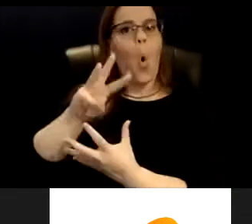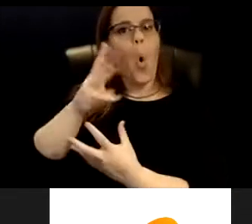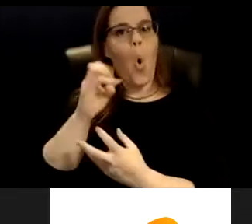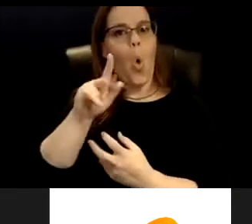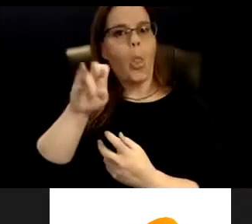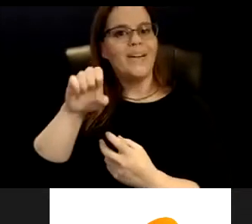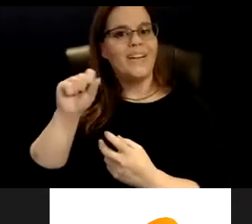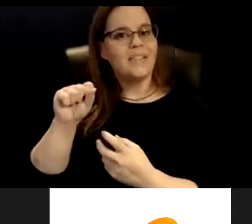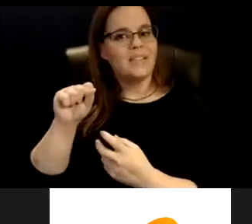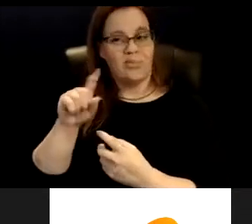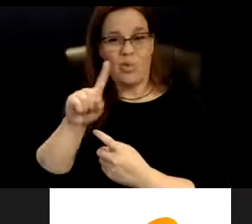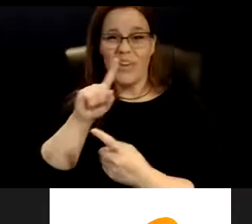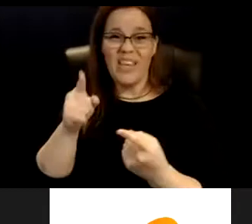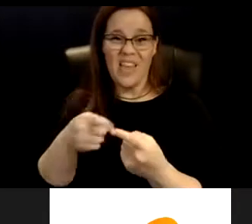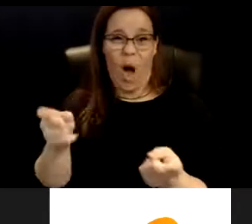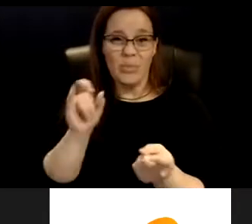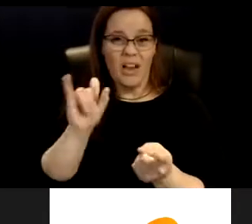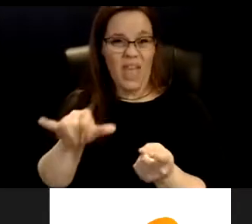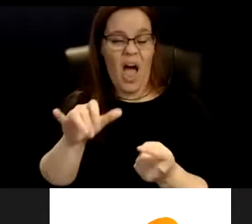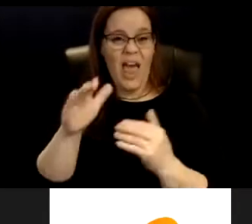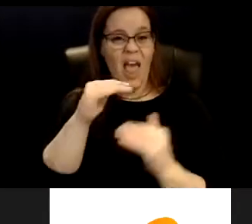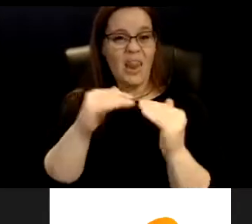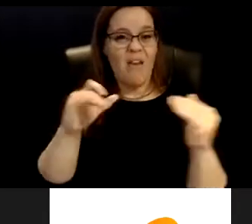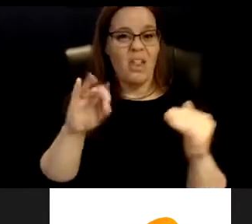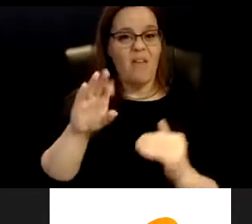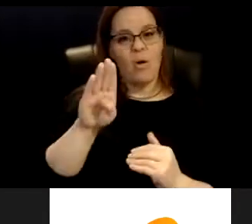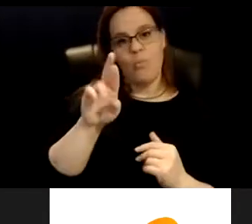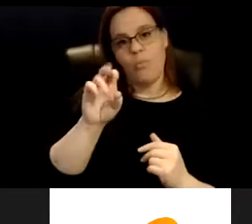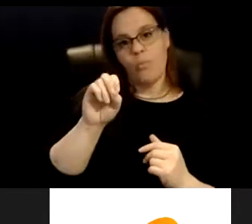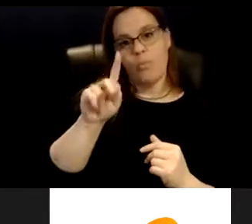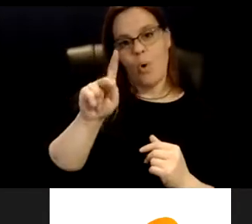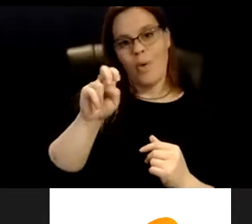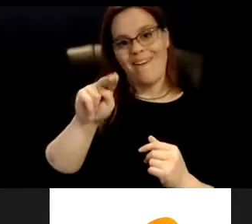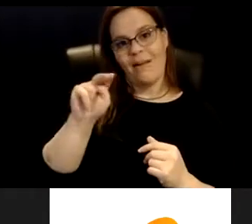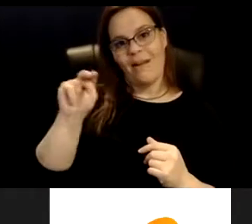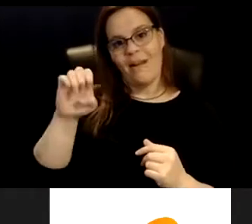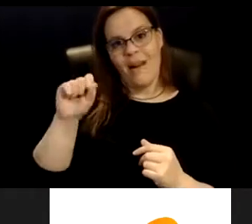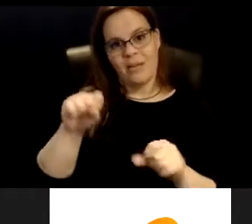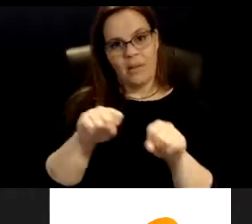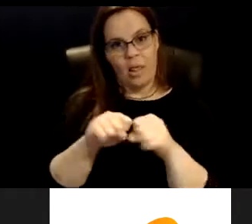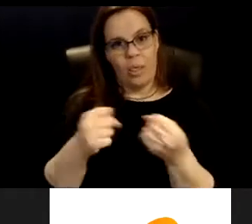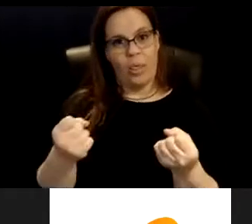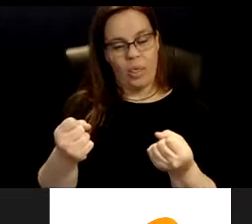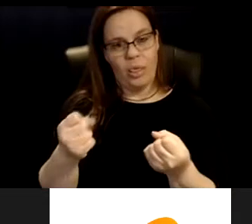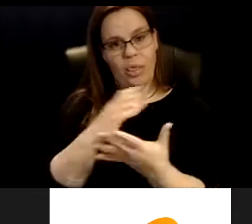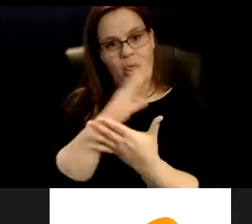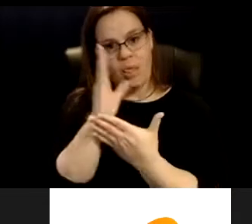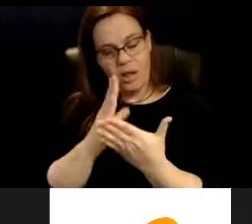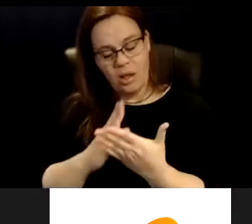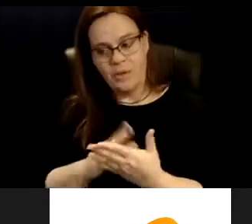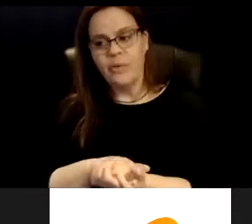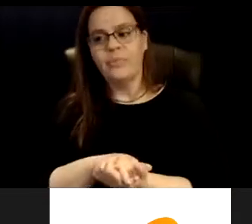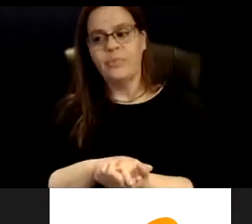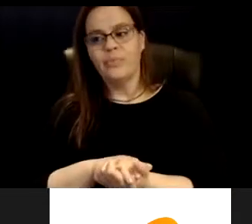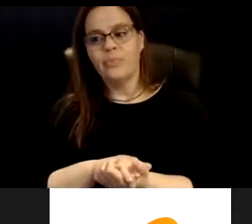level of brokenness. And we can really think about this in terms of when we, um, are applying